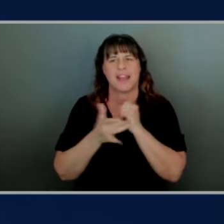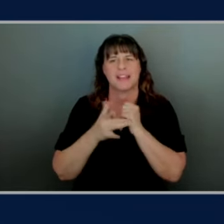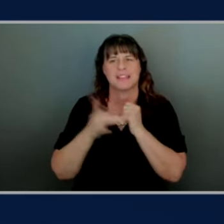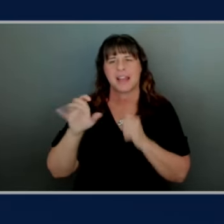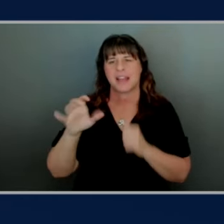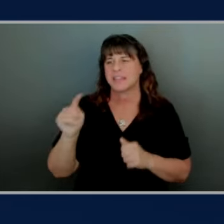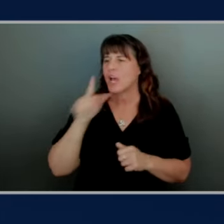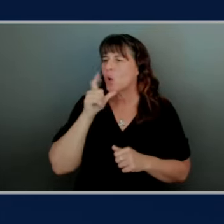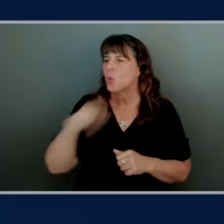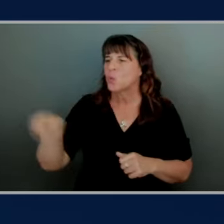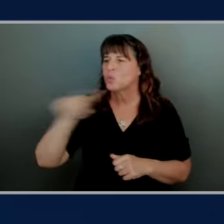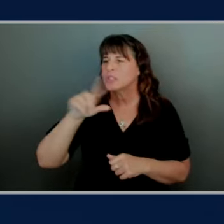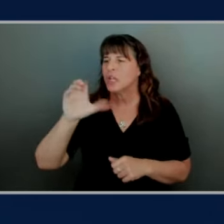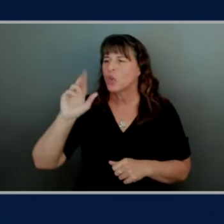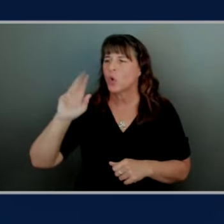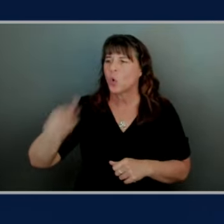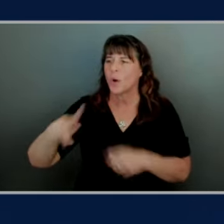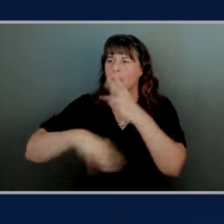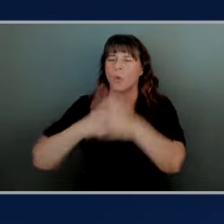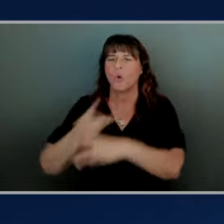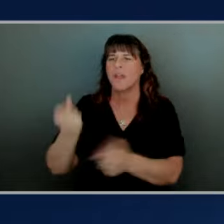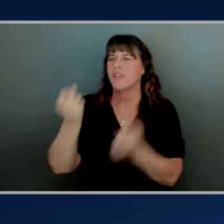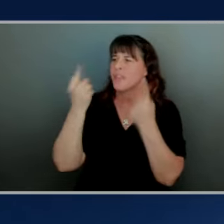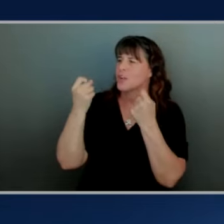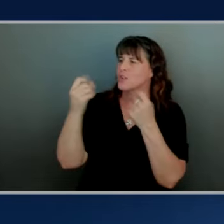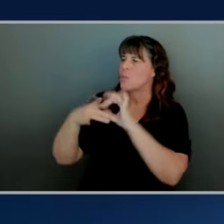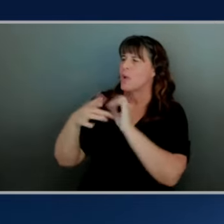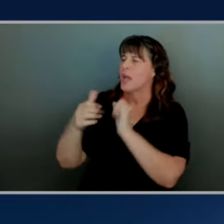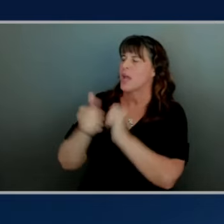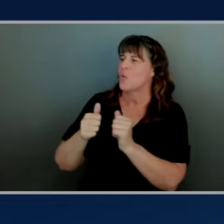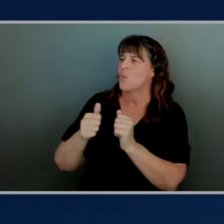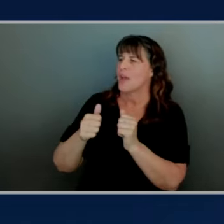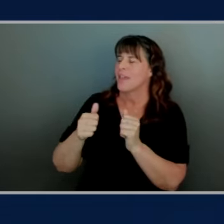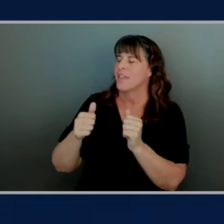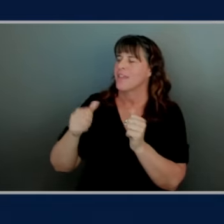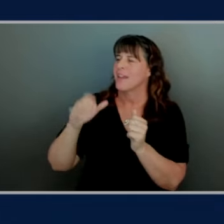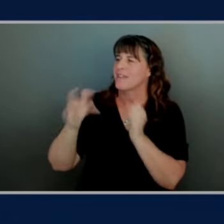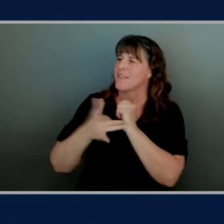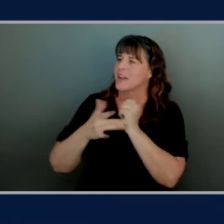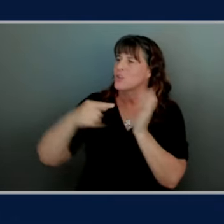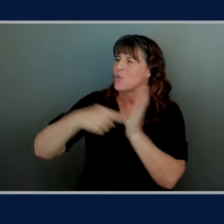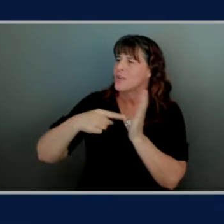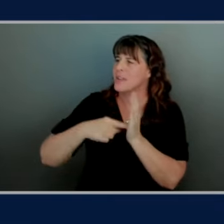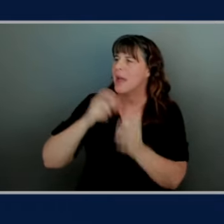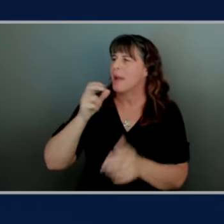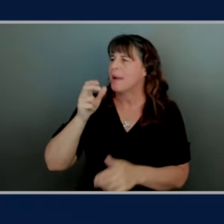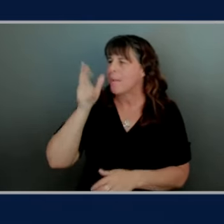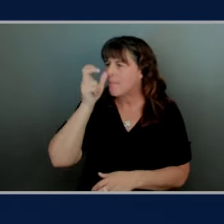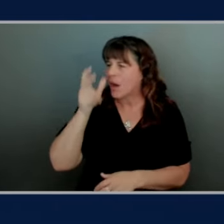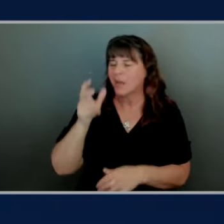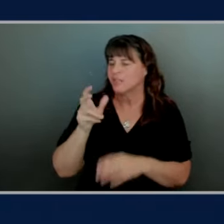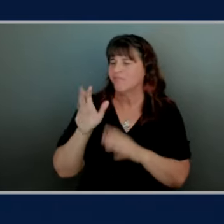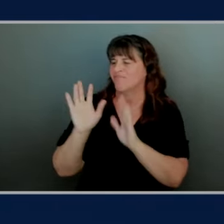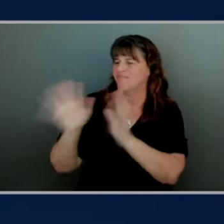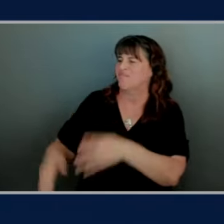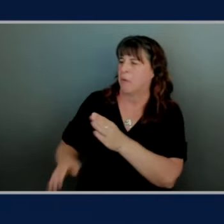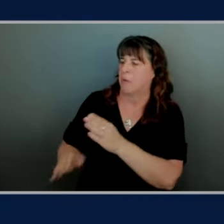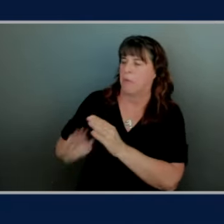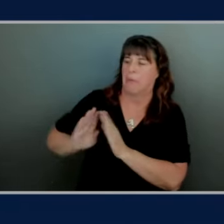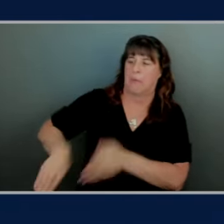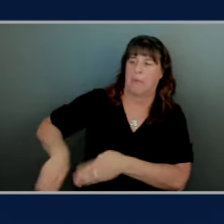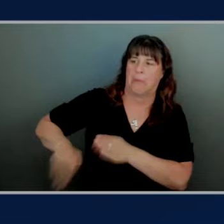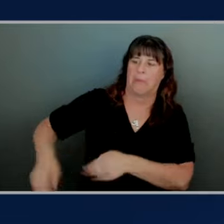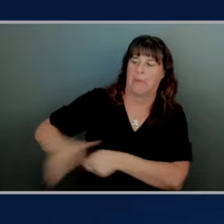world understands how far behind everyone is with technical debt and bugs going unfixed so yeah i mean it does take it takes a